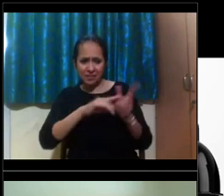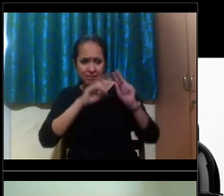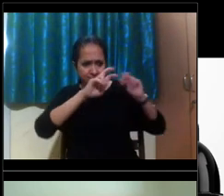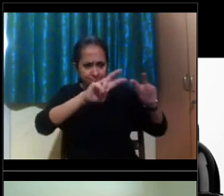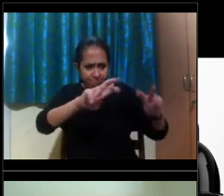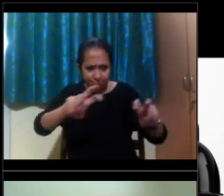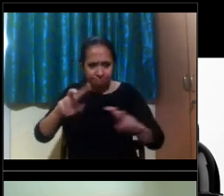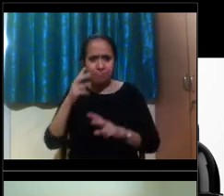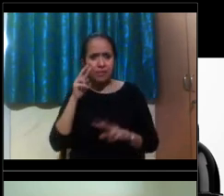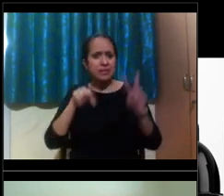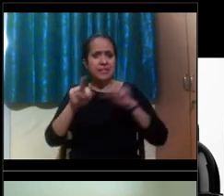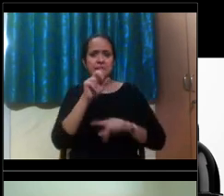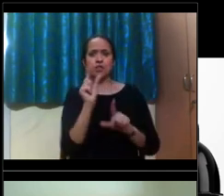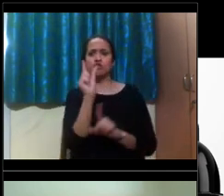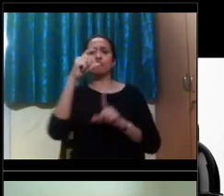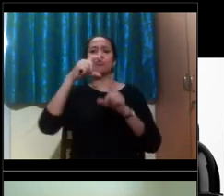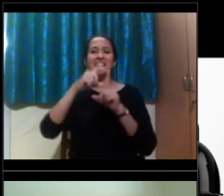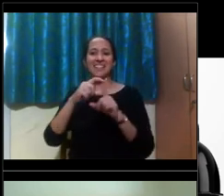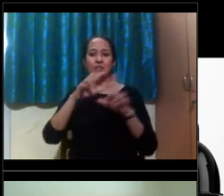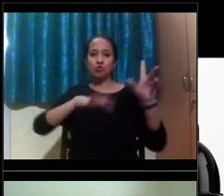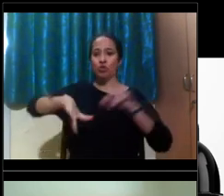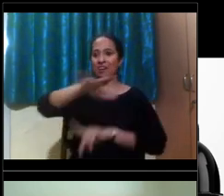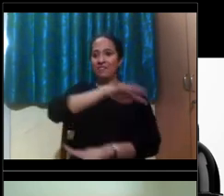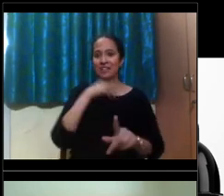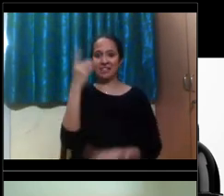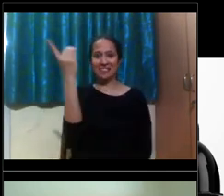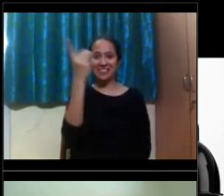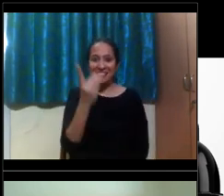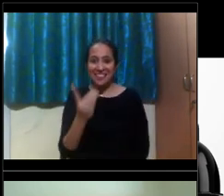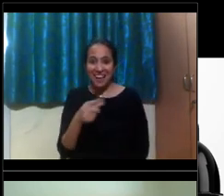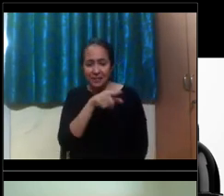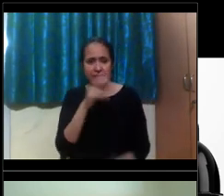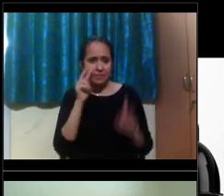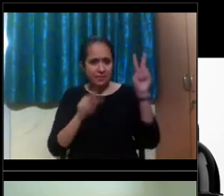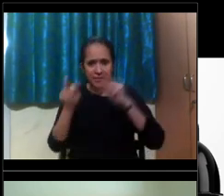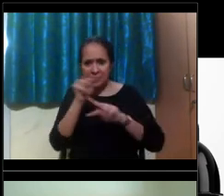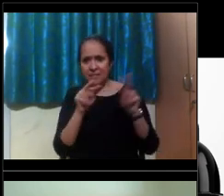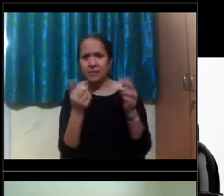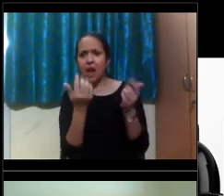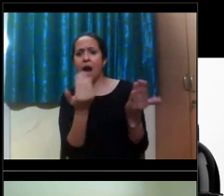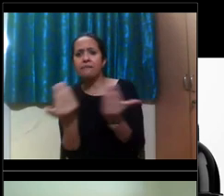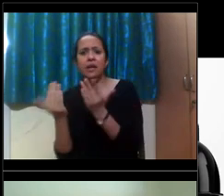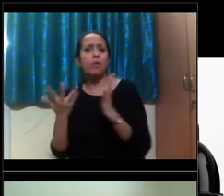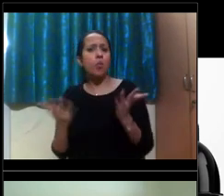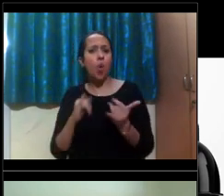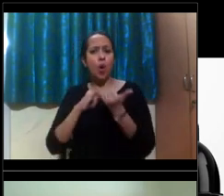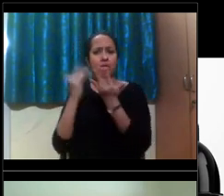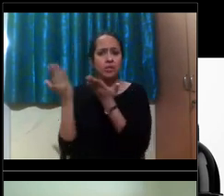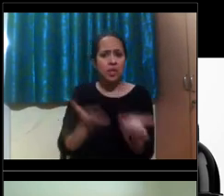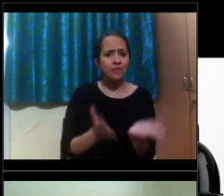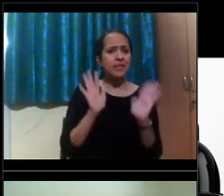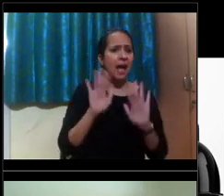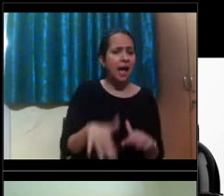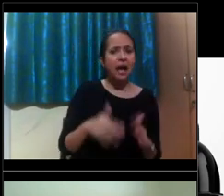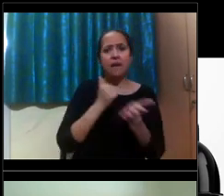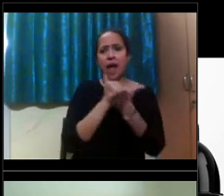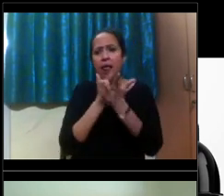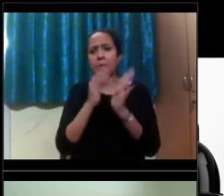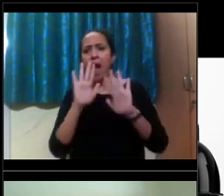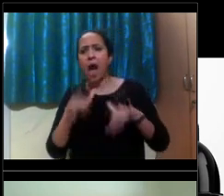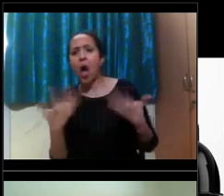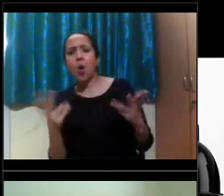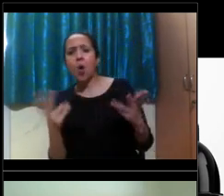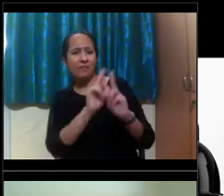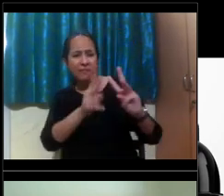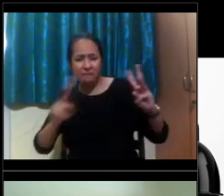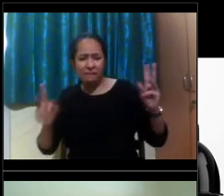universal design. Look, look at their diversity and inclusion website, see some of the things and the initiatives that they're doing, because one thing you